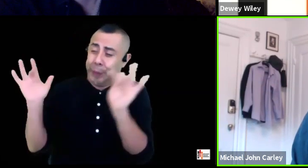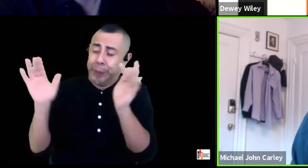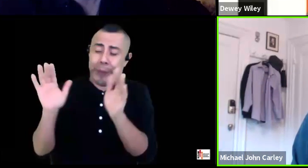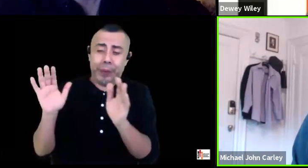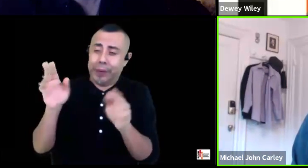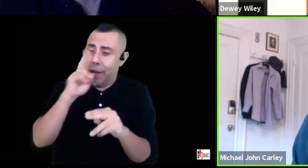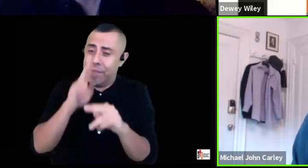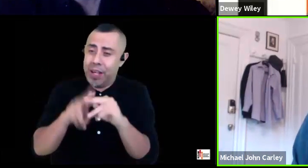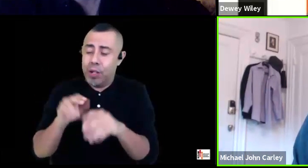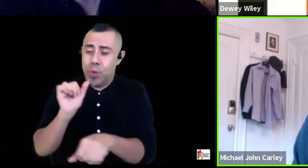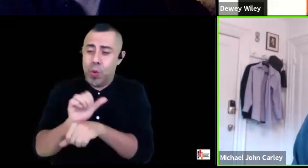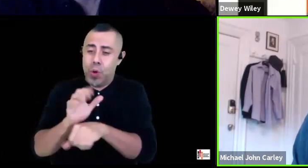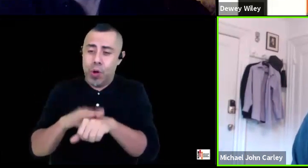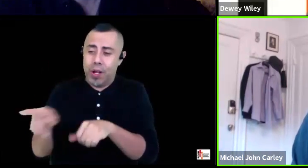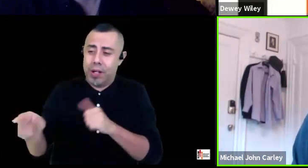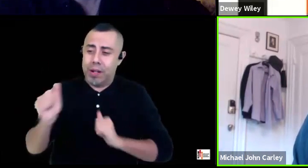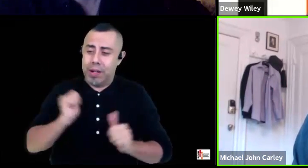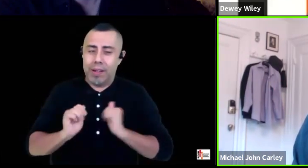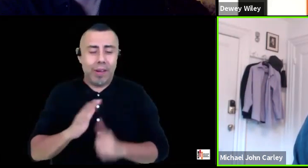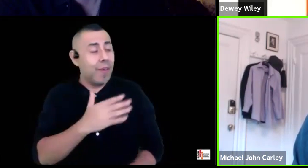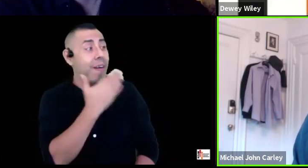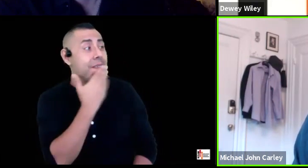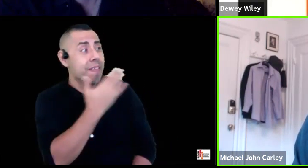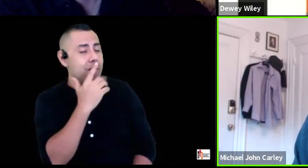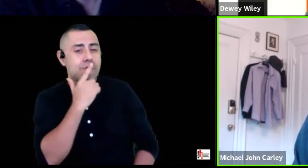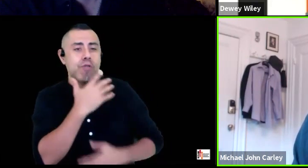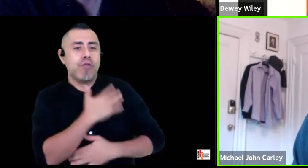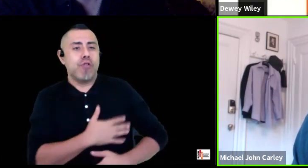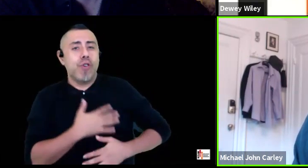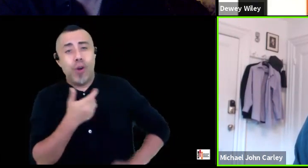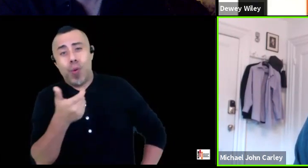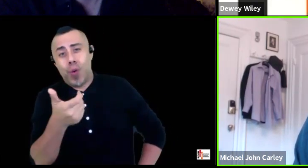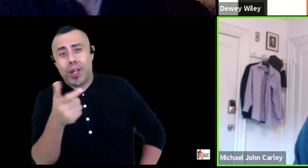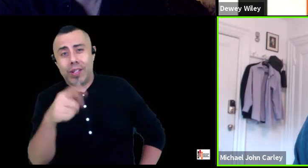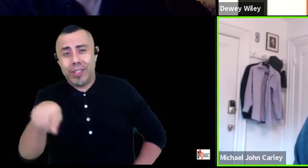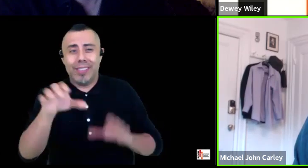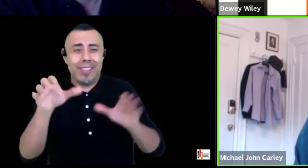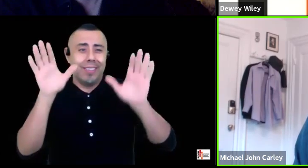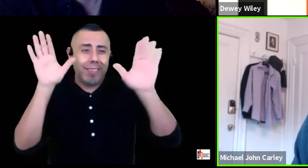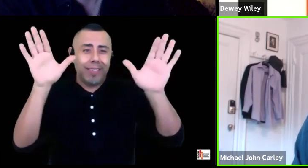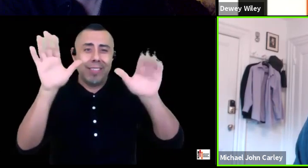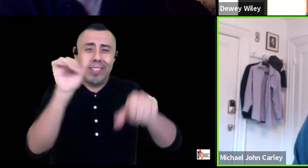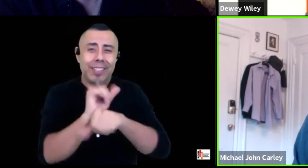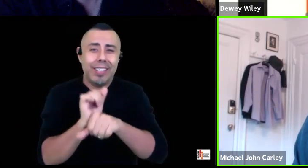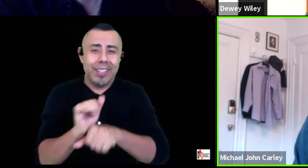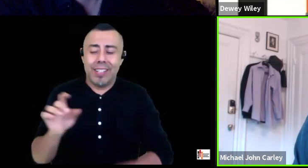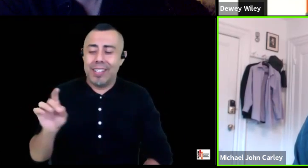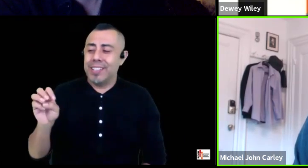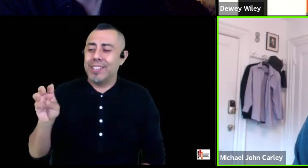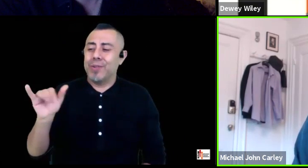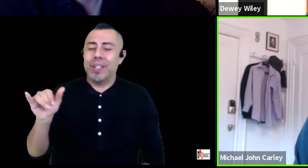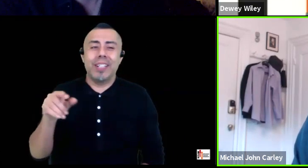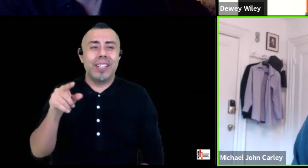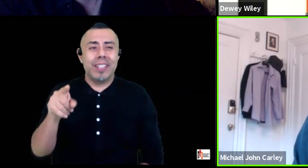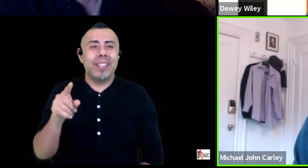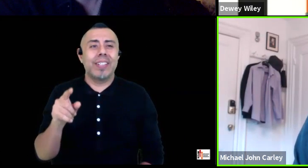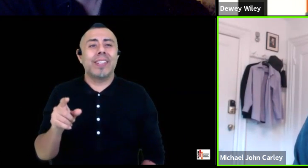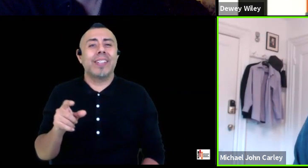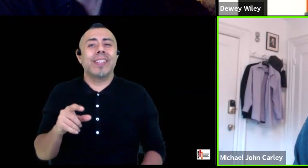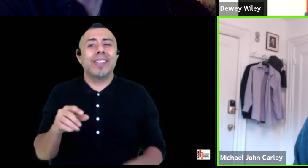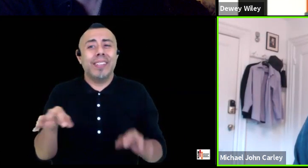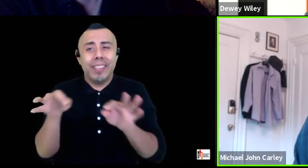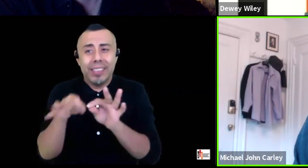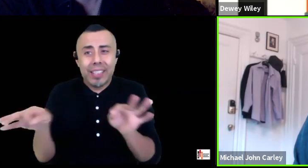i've i've certainly had a ball watching you guys at work and you did a phenomenal job with it doing the text you know that both of the actors you know